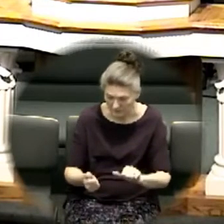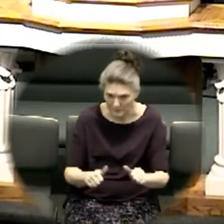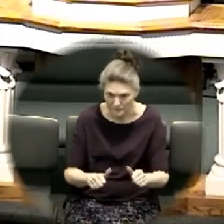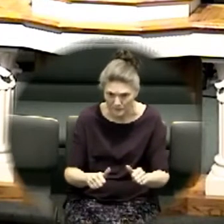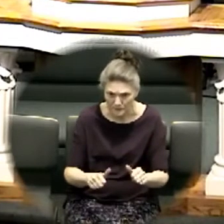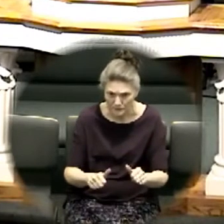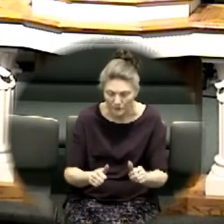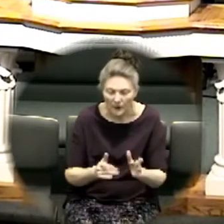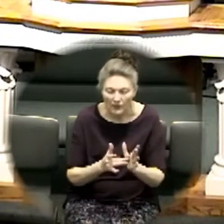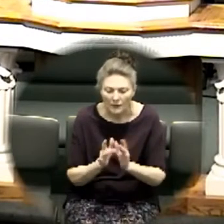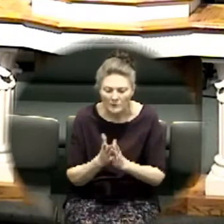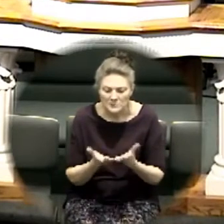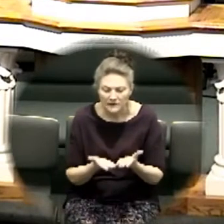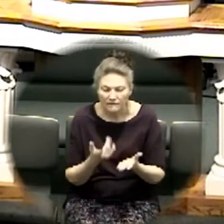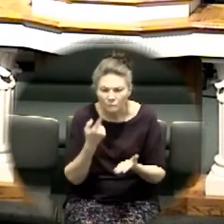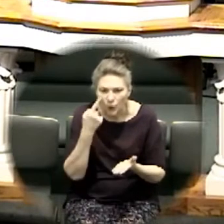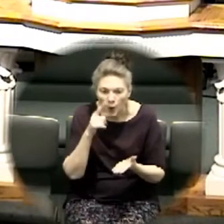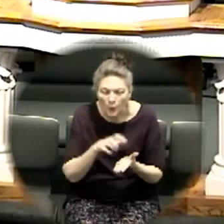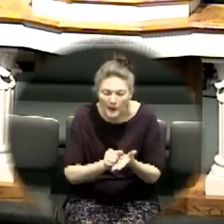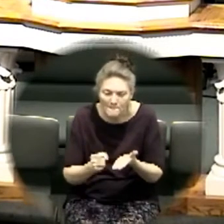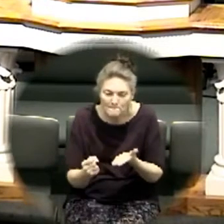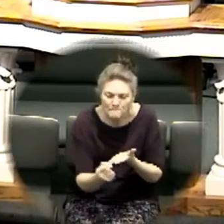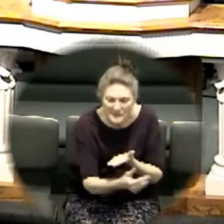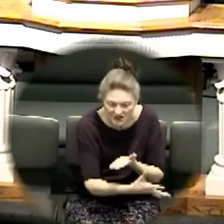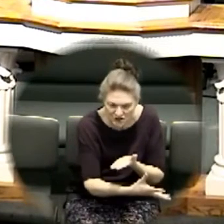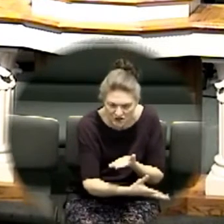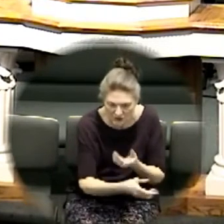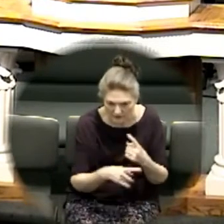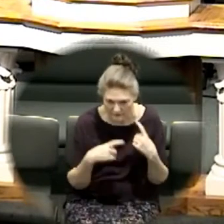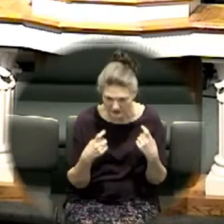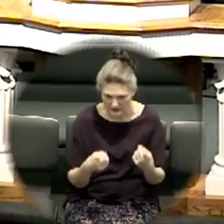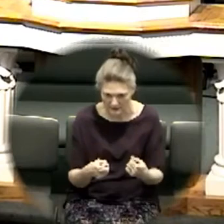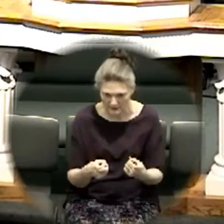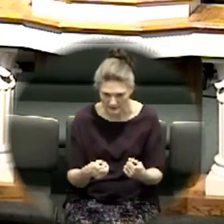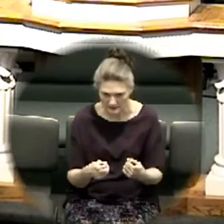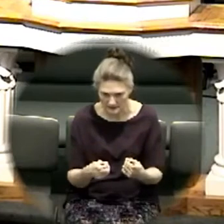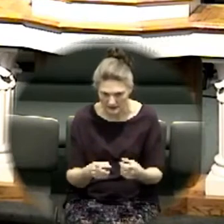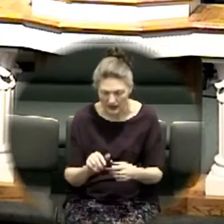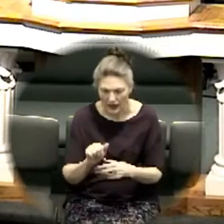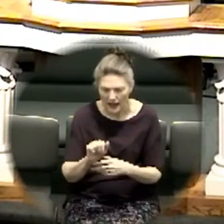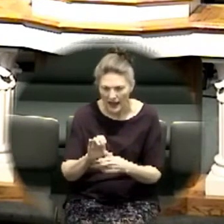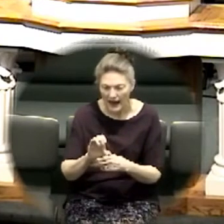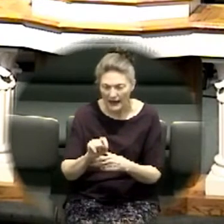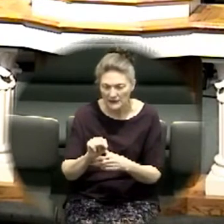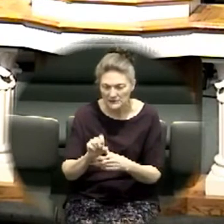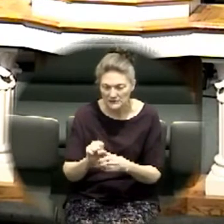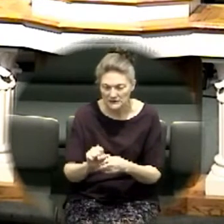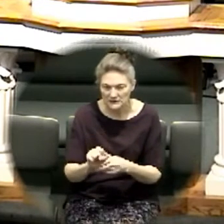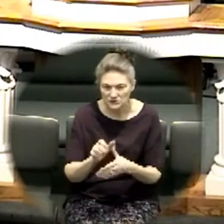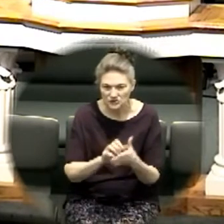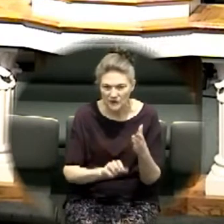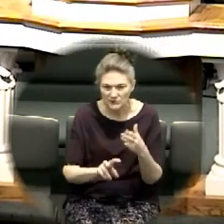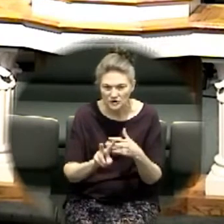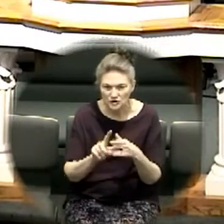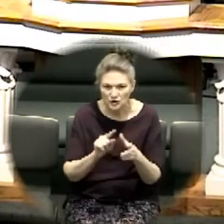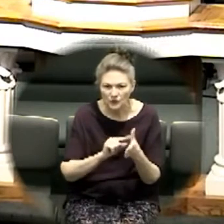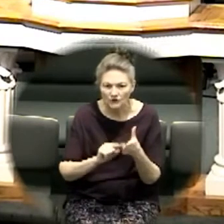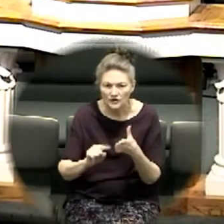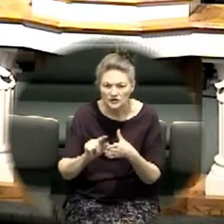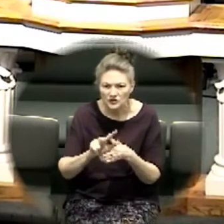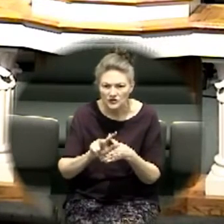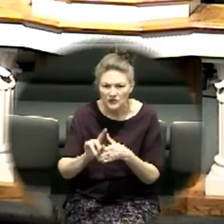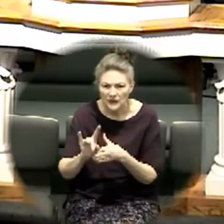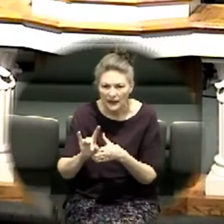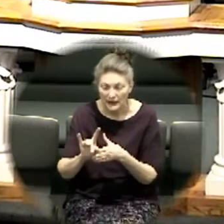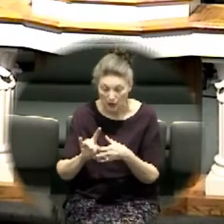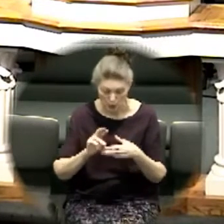the bible says for the remission of sins in acts chapter 2 verse 38 repent and be baptized every one